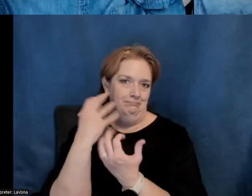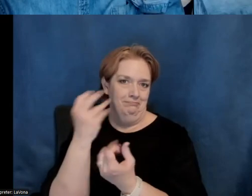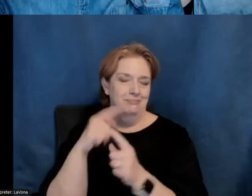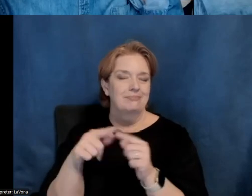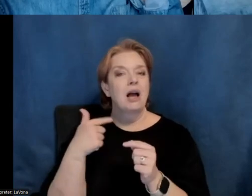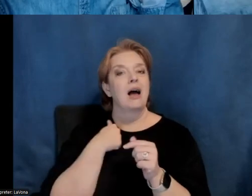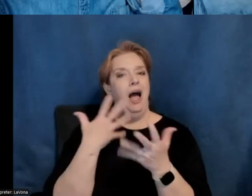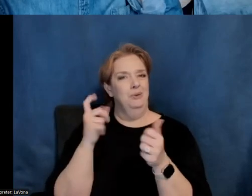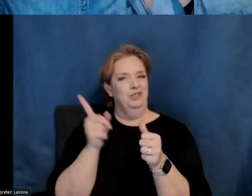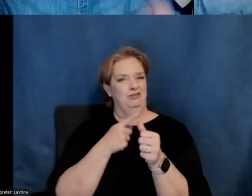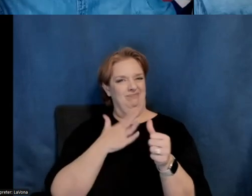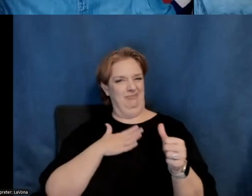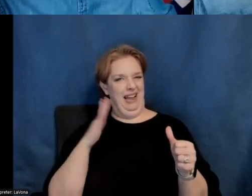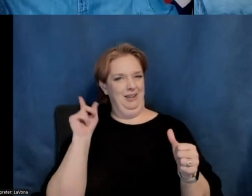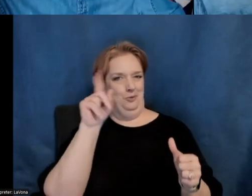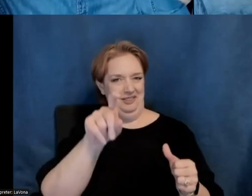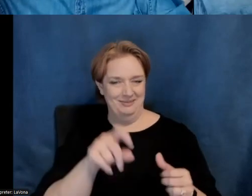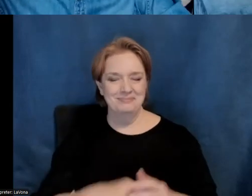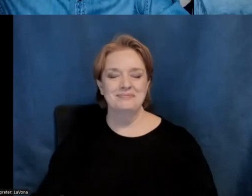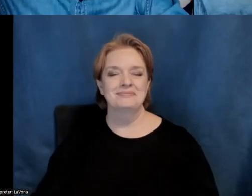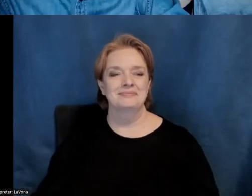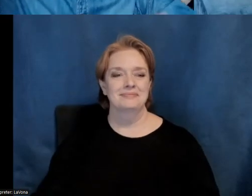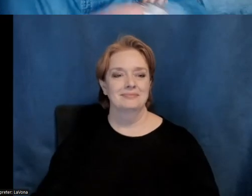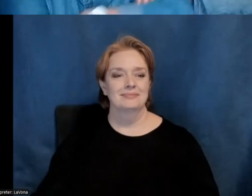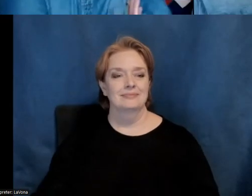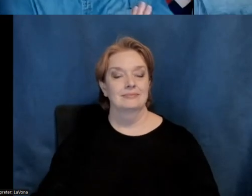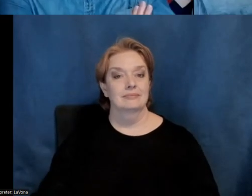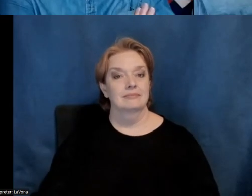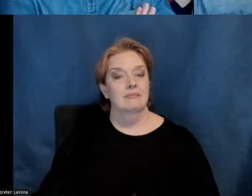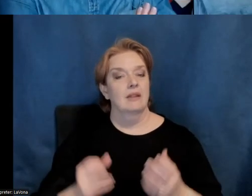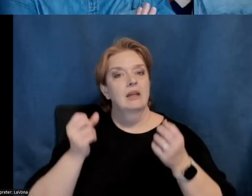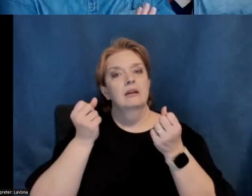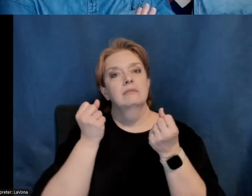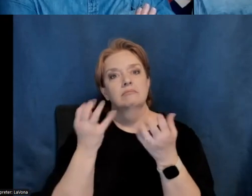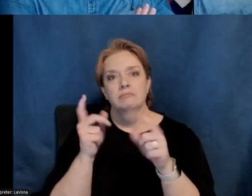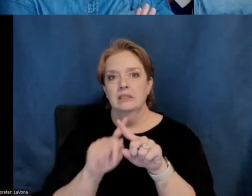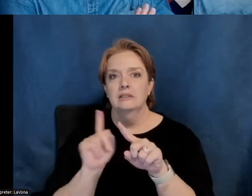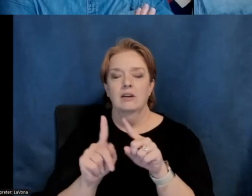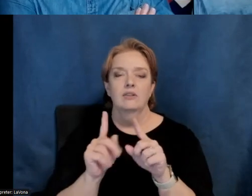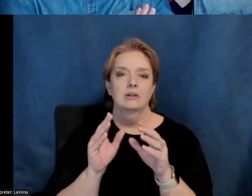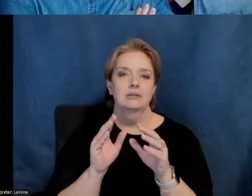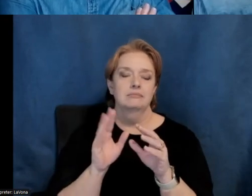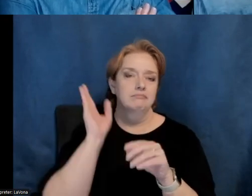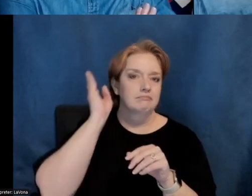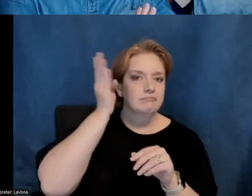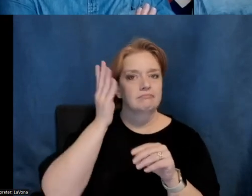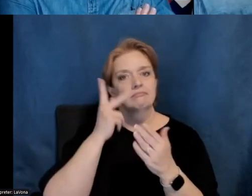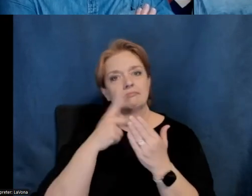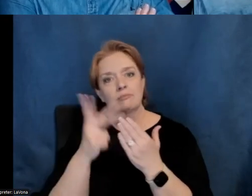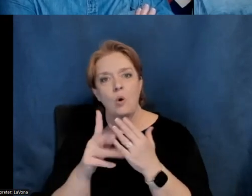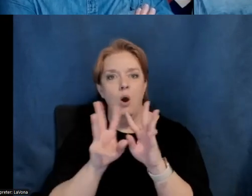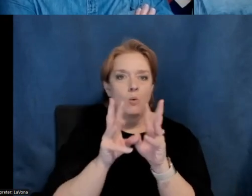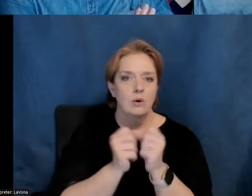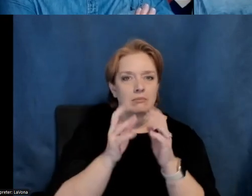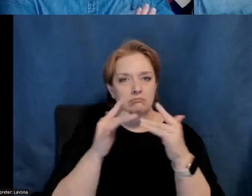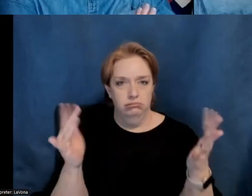own question first. So there's a lot of programming that is happening. And I'm curious